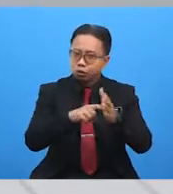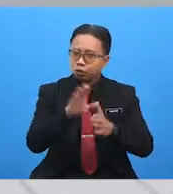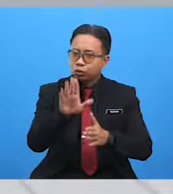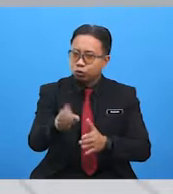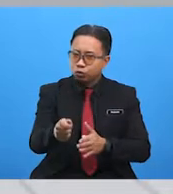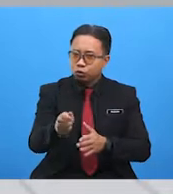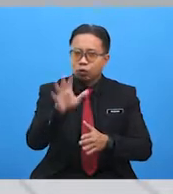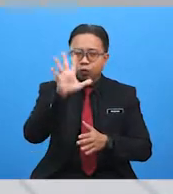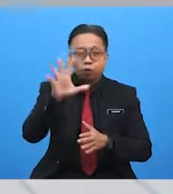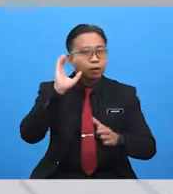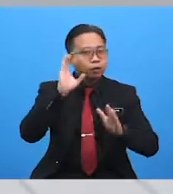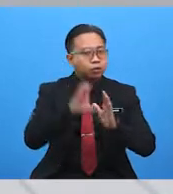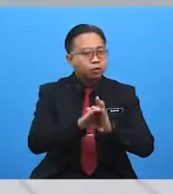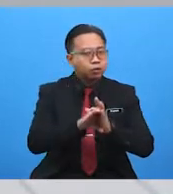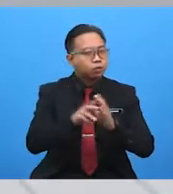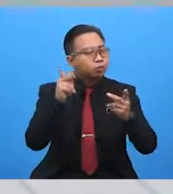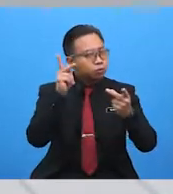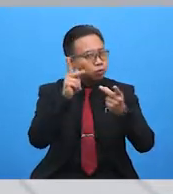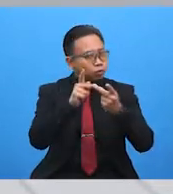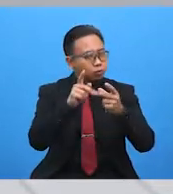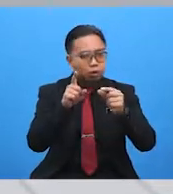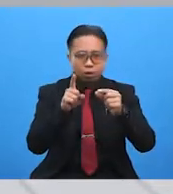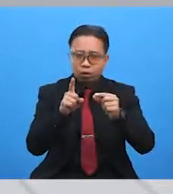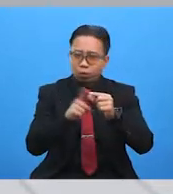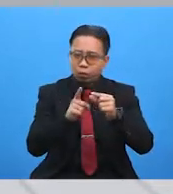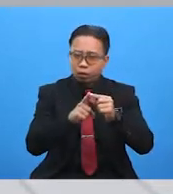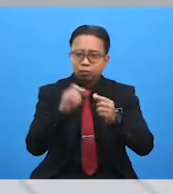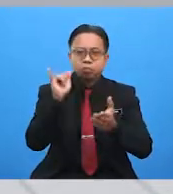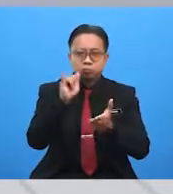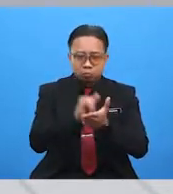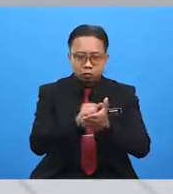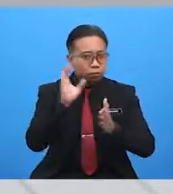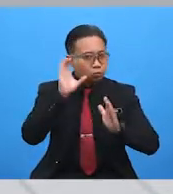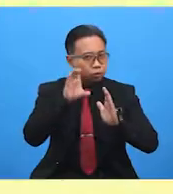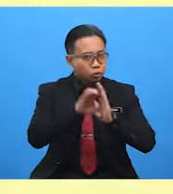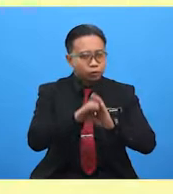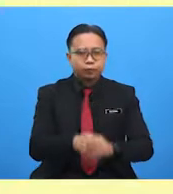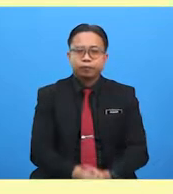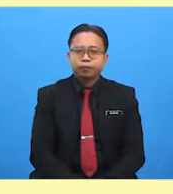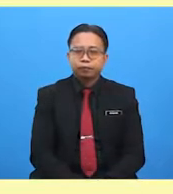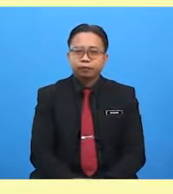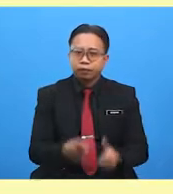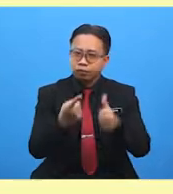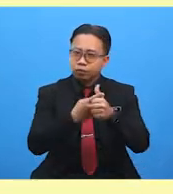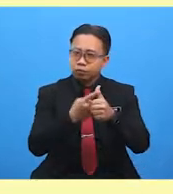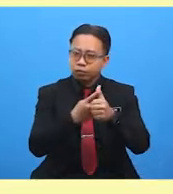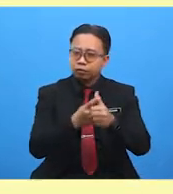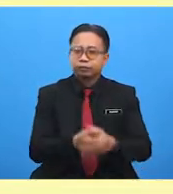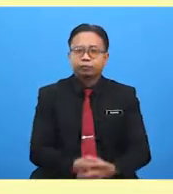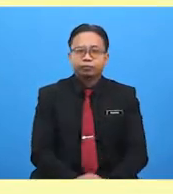What are the most suitable words to describe these pictures? The first one.